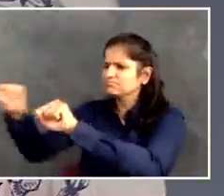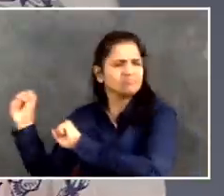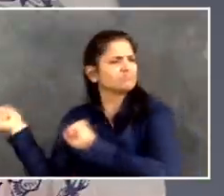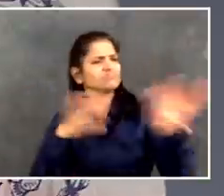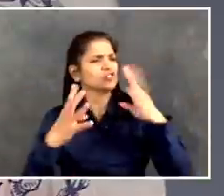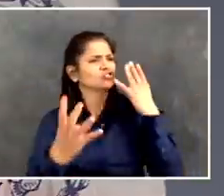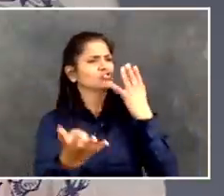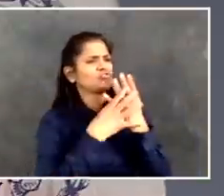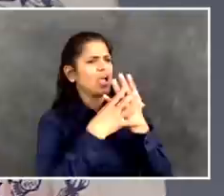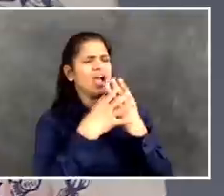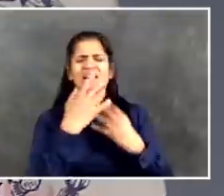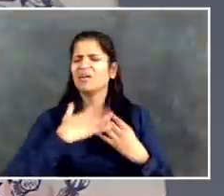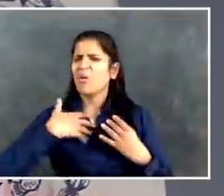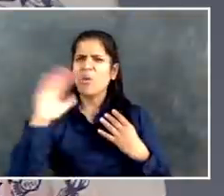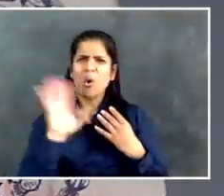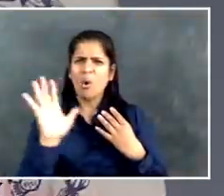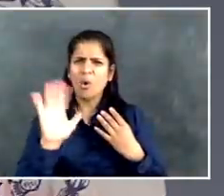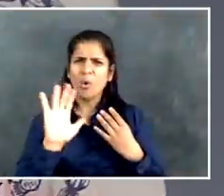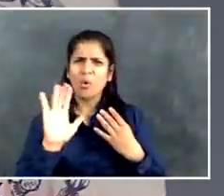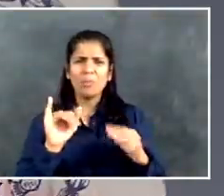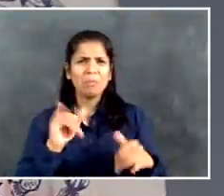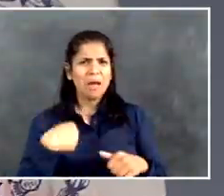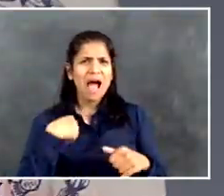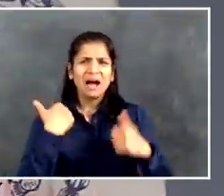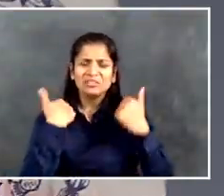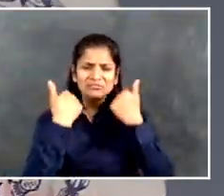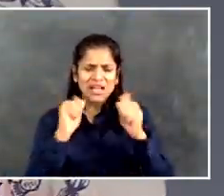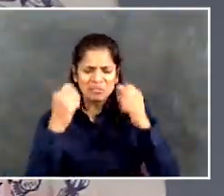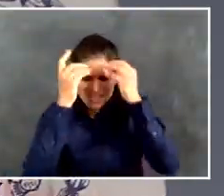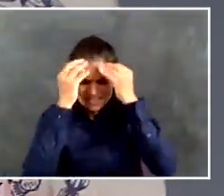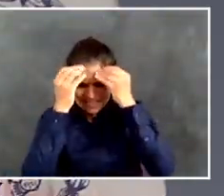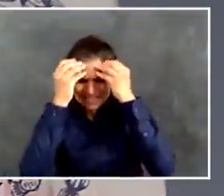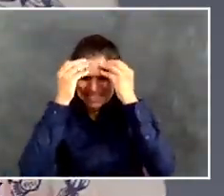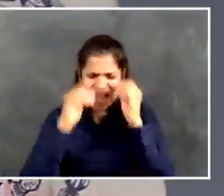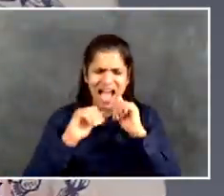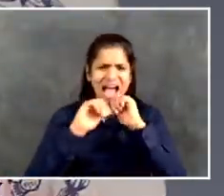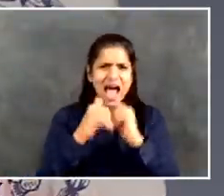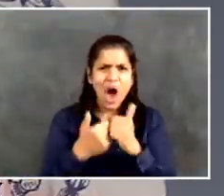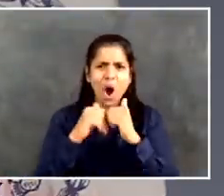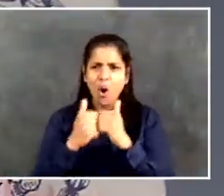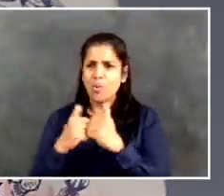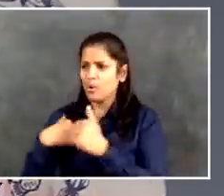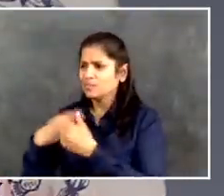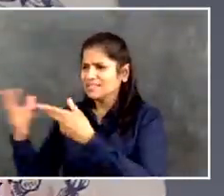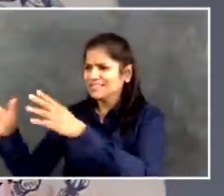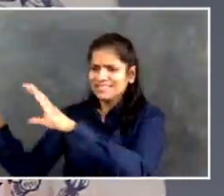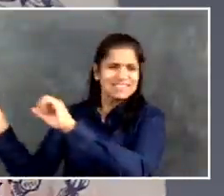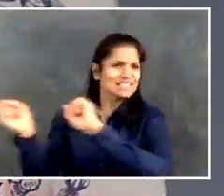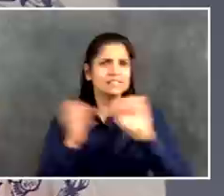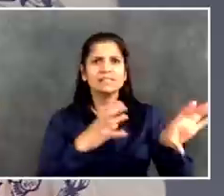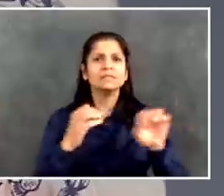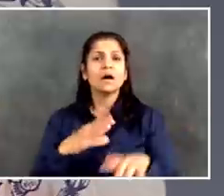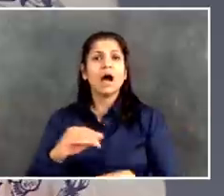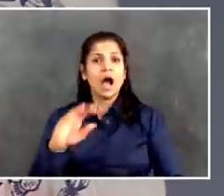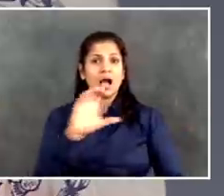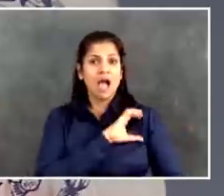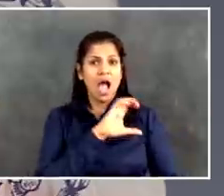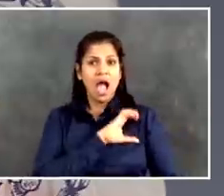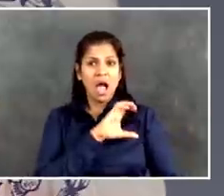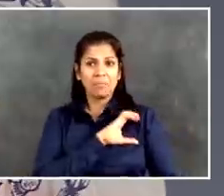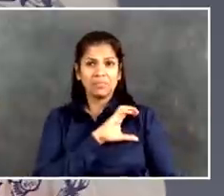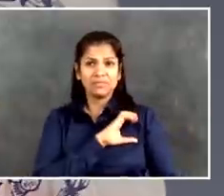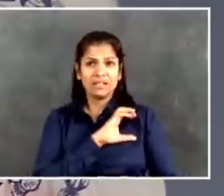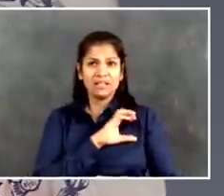actually been outstanding, both above ground and below ground, contributing to the Homestat effort.